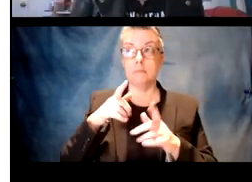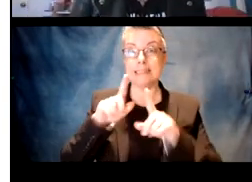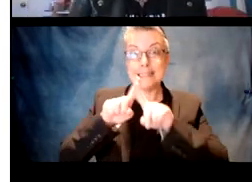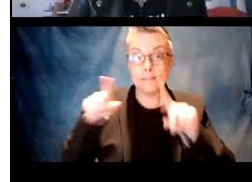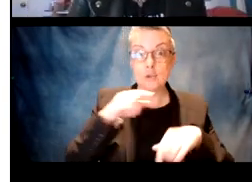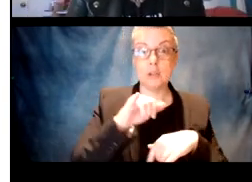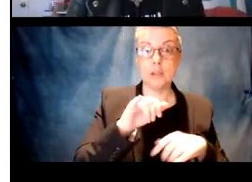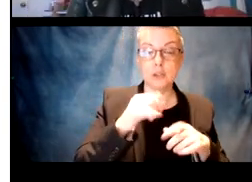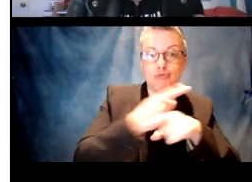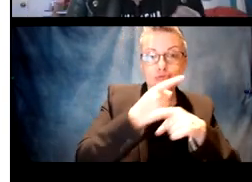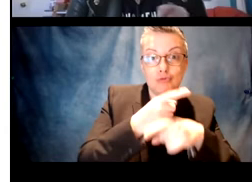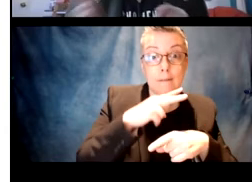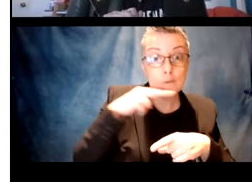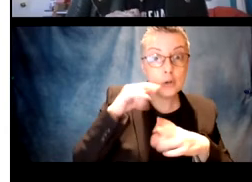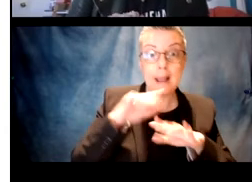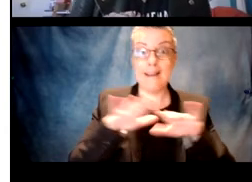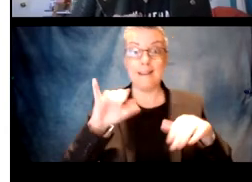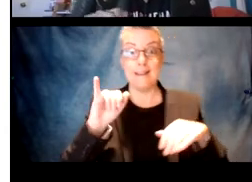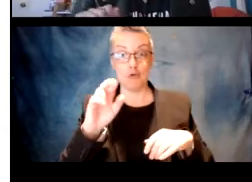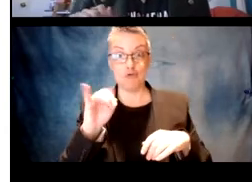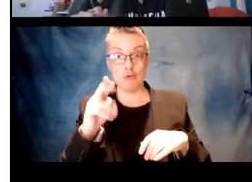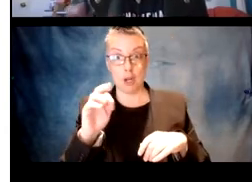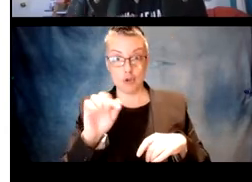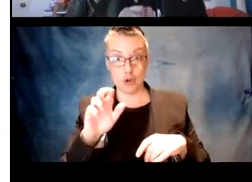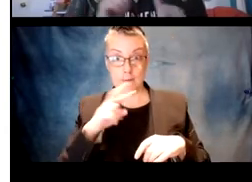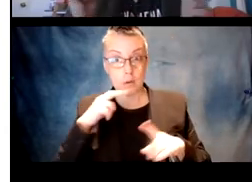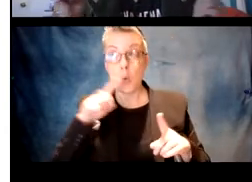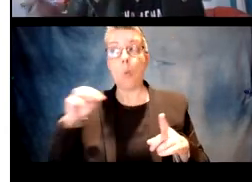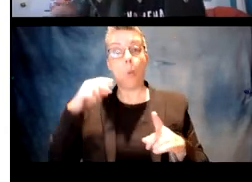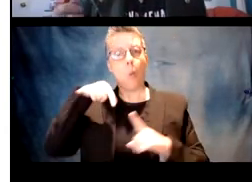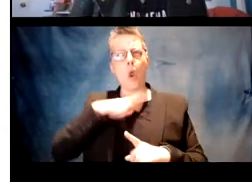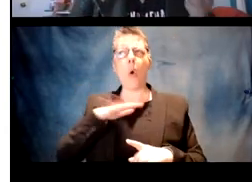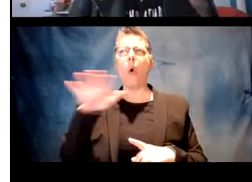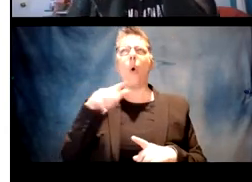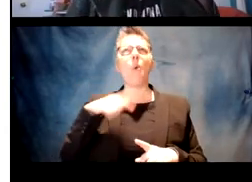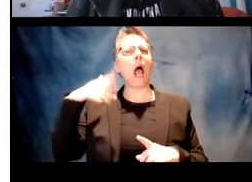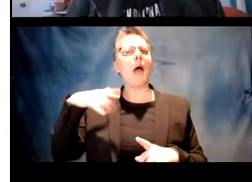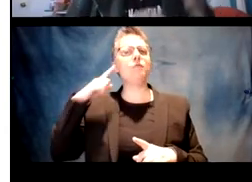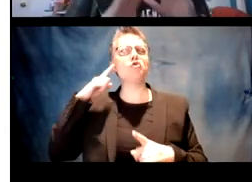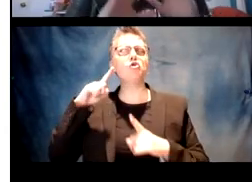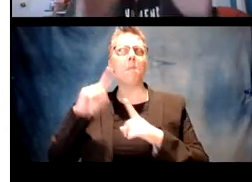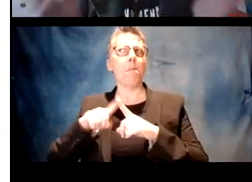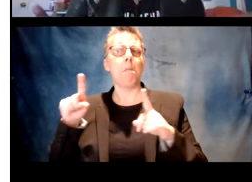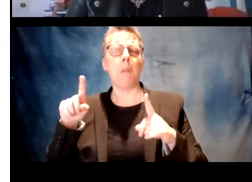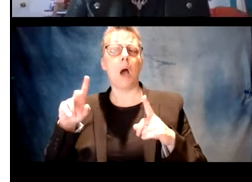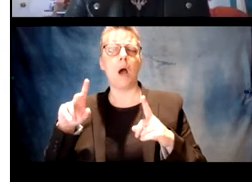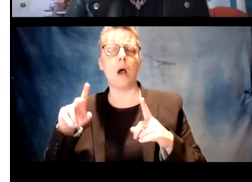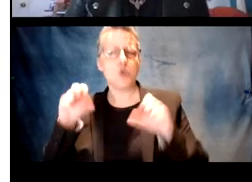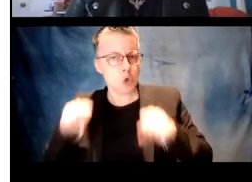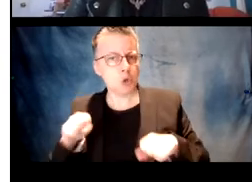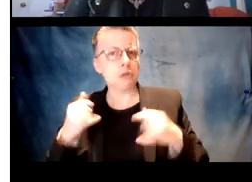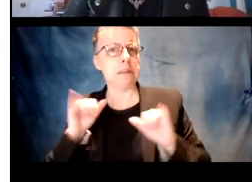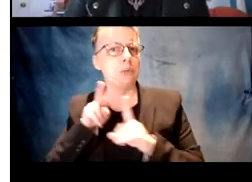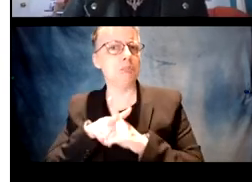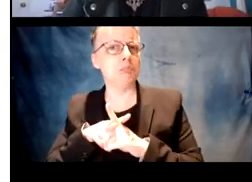motivated differences between regular and irregular verbs, or do they think it's just accidental, that they just haven't heard it in their